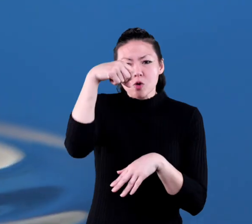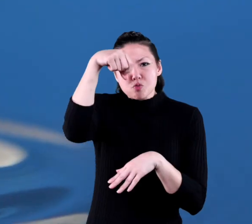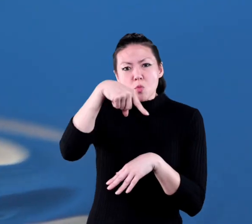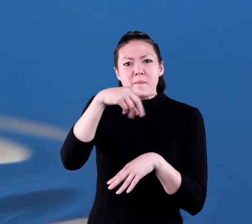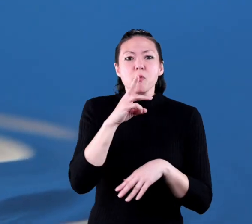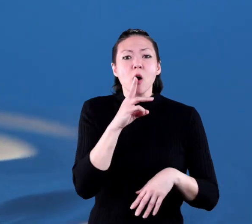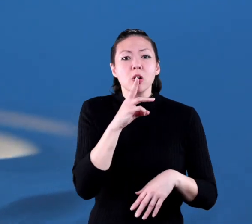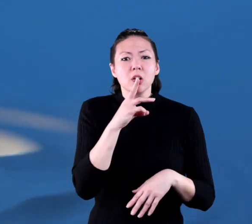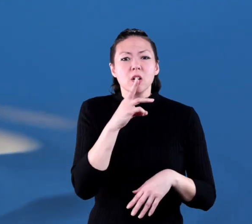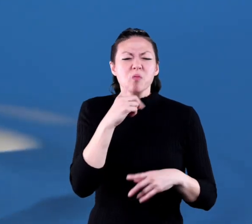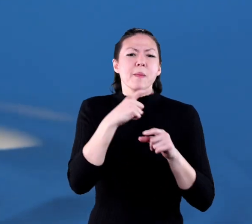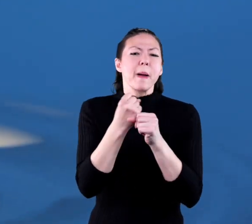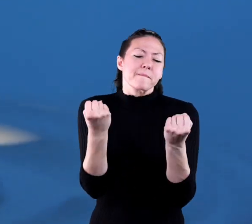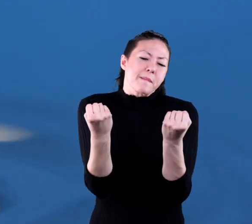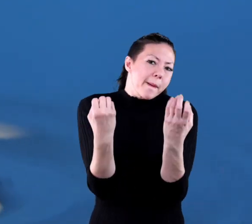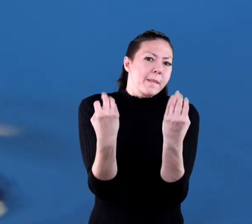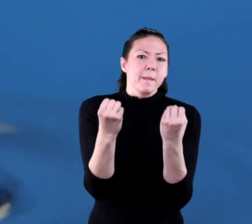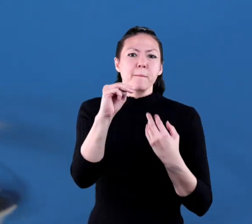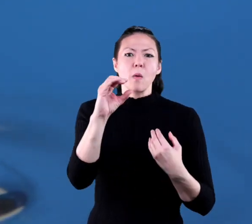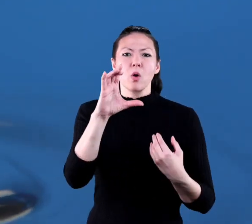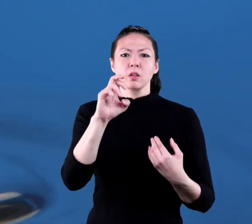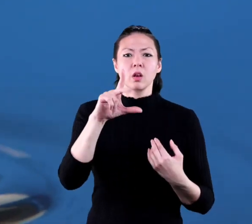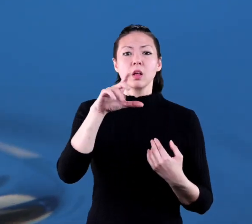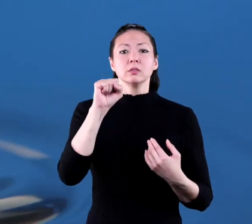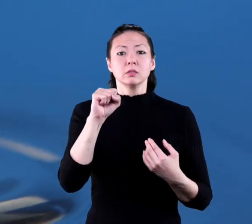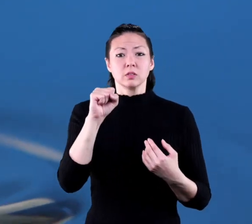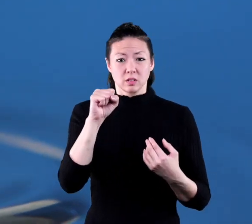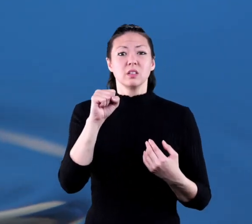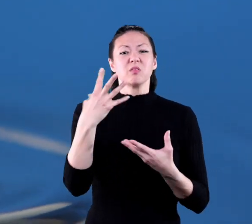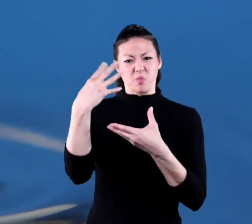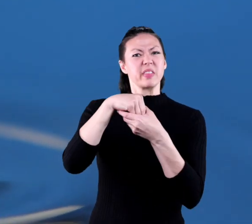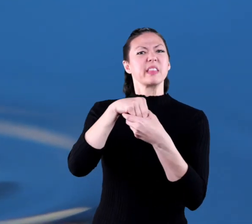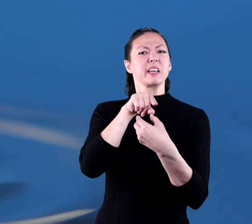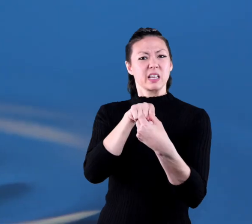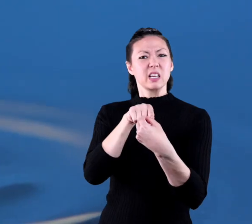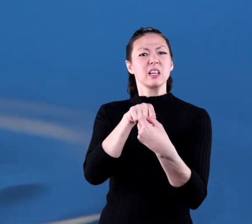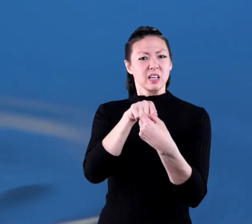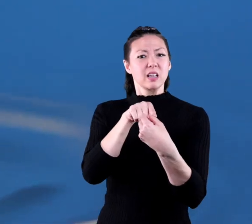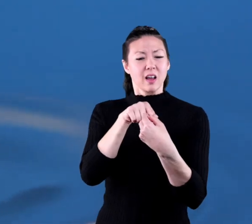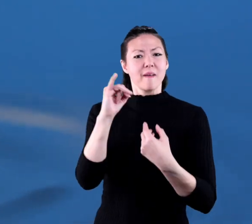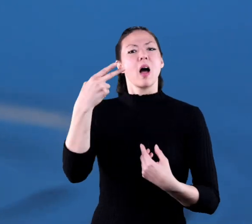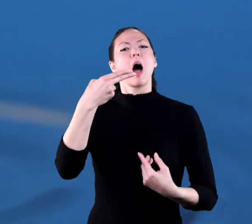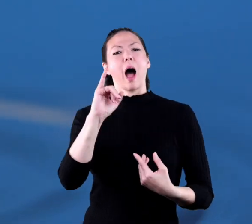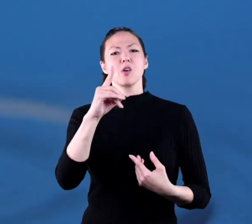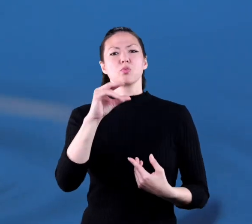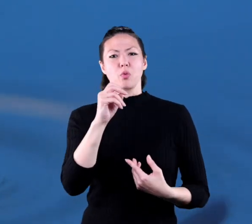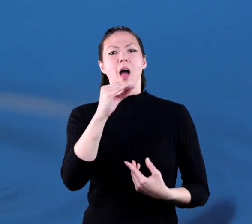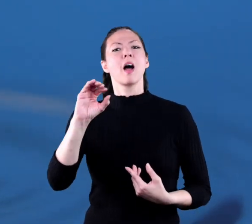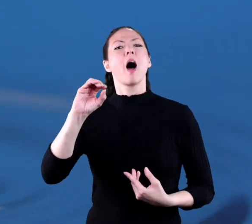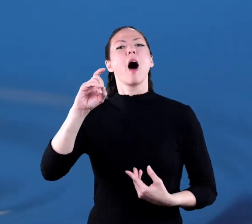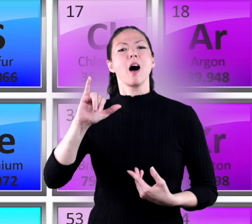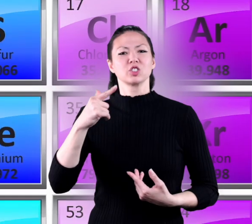smallest drop of water is made up of many molecules, and within those molecules are even tinier atoms of